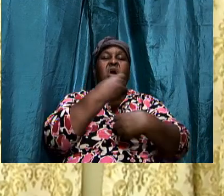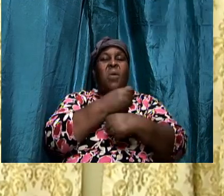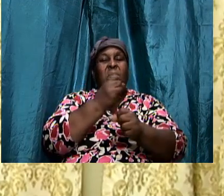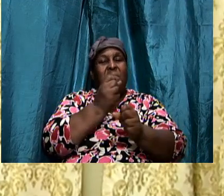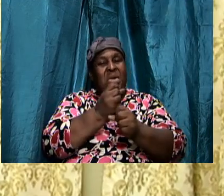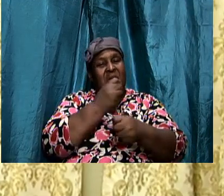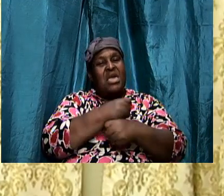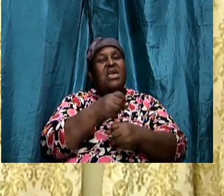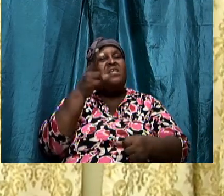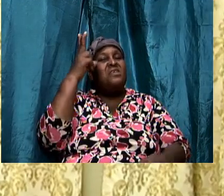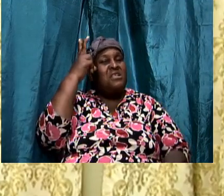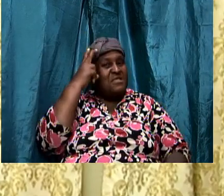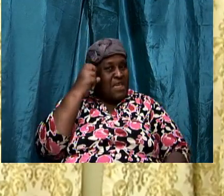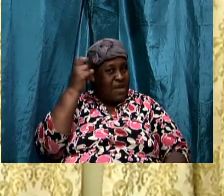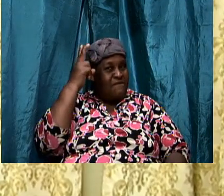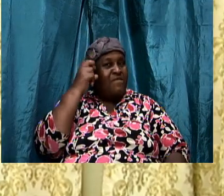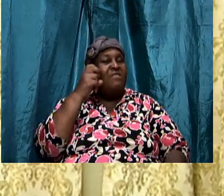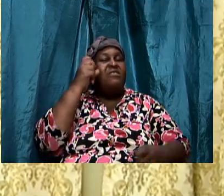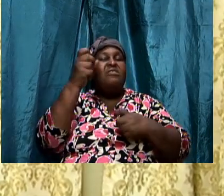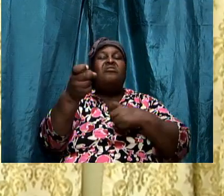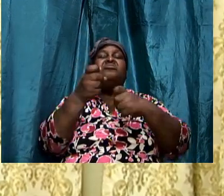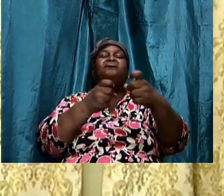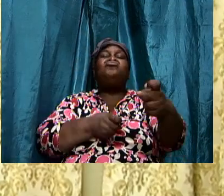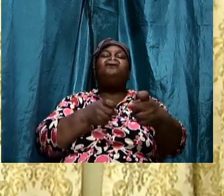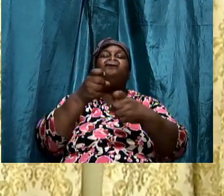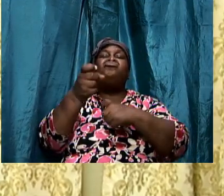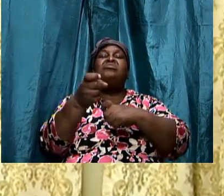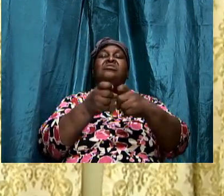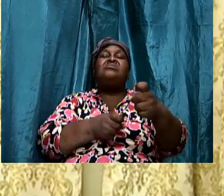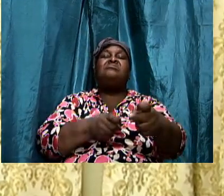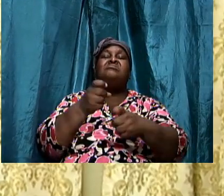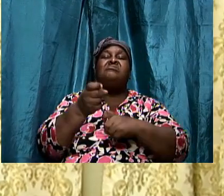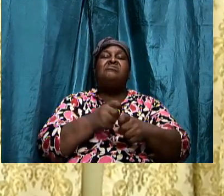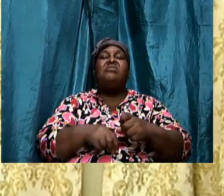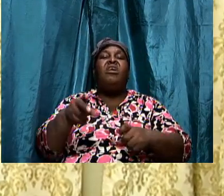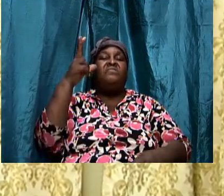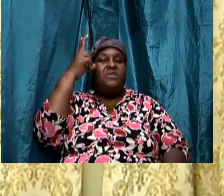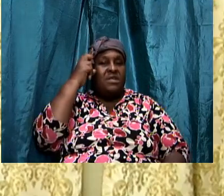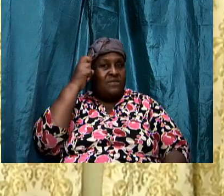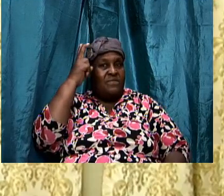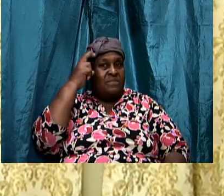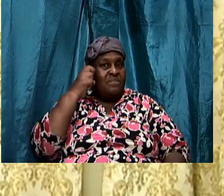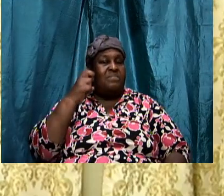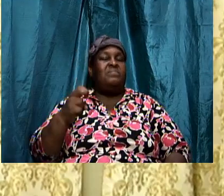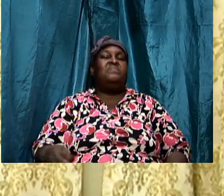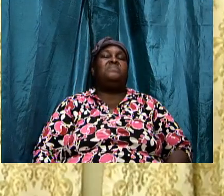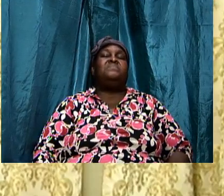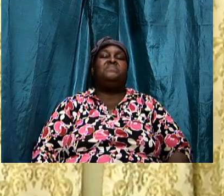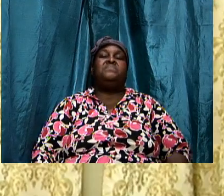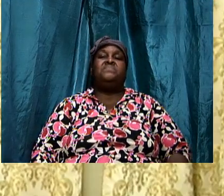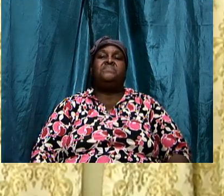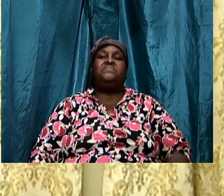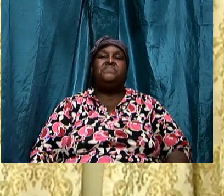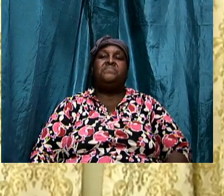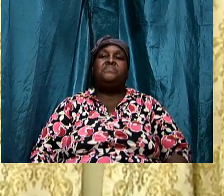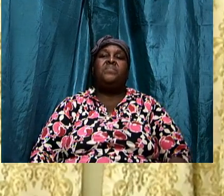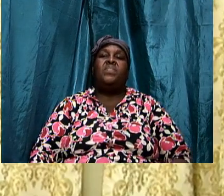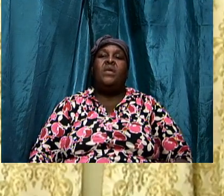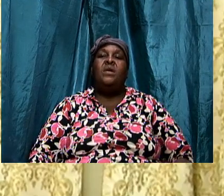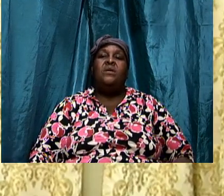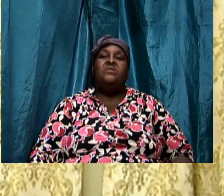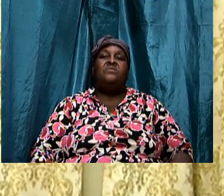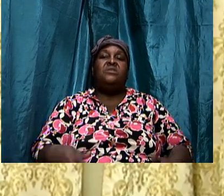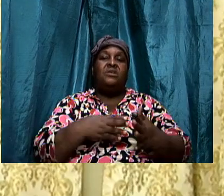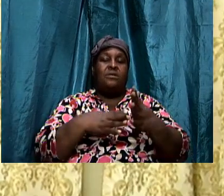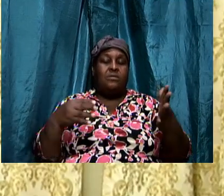the upper hand of you because you are displaying the traits of the adversary himself which is against